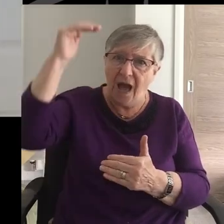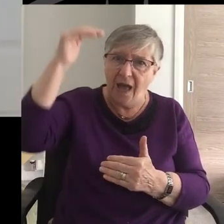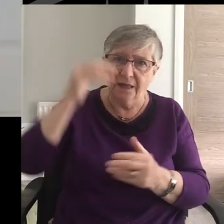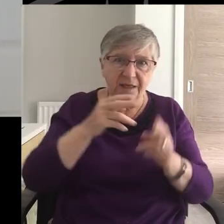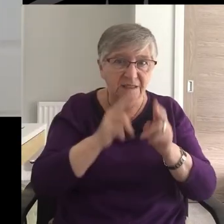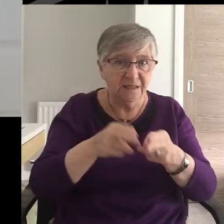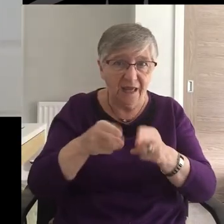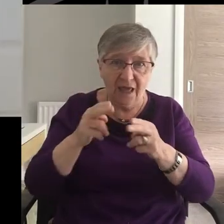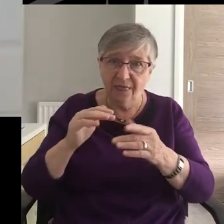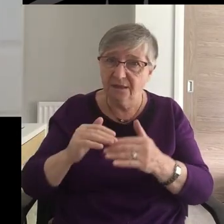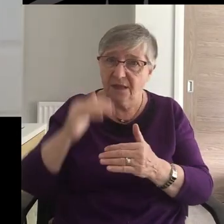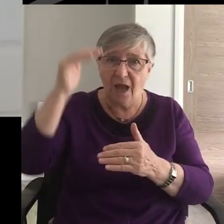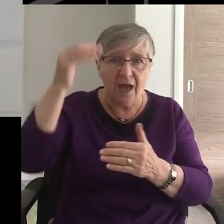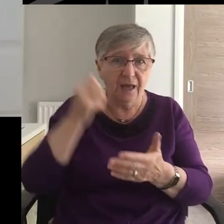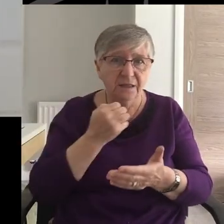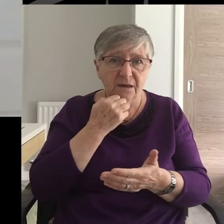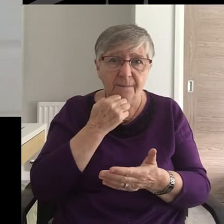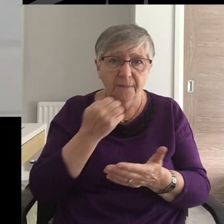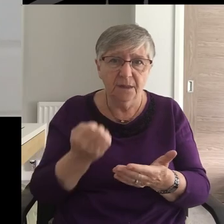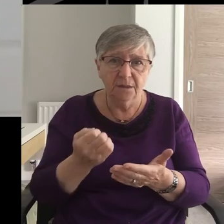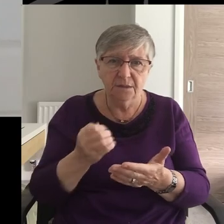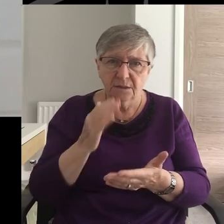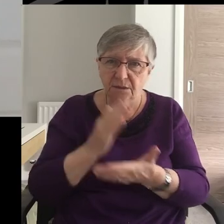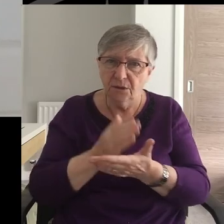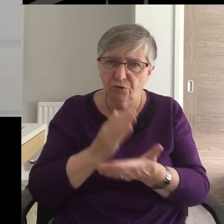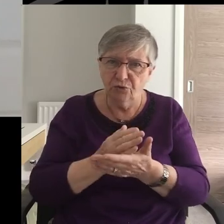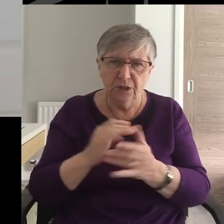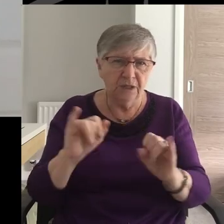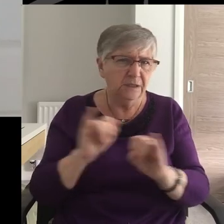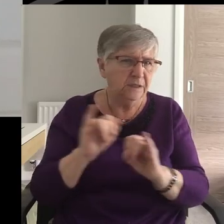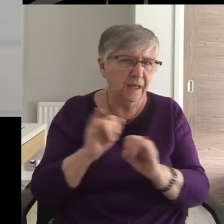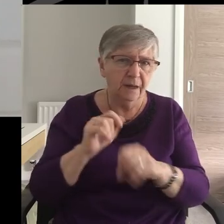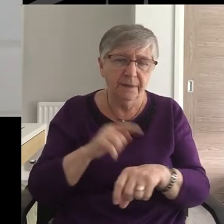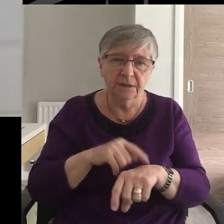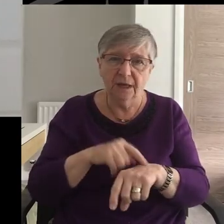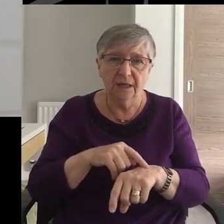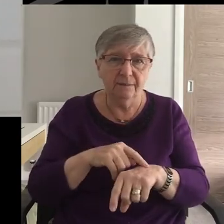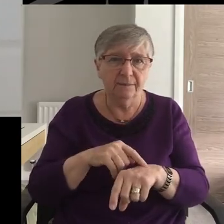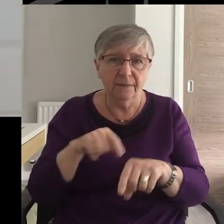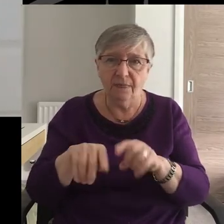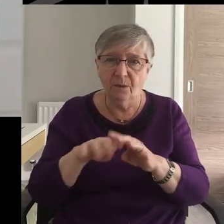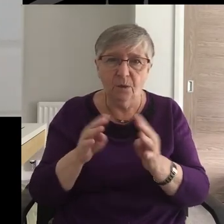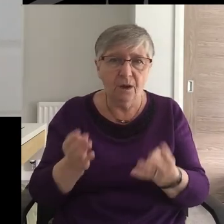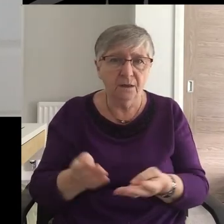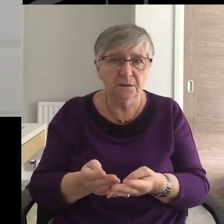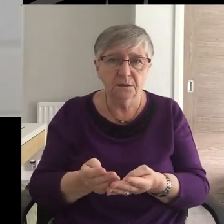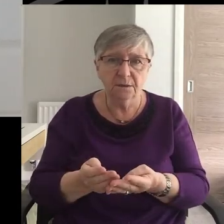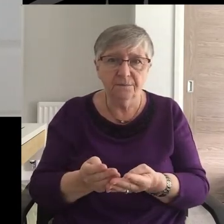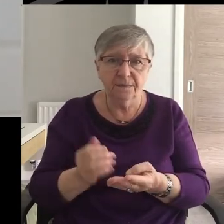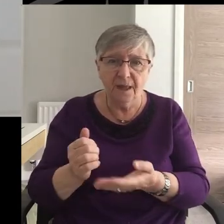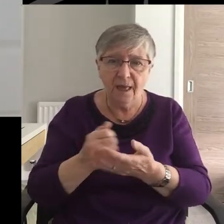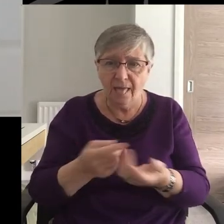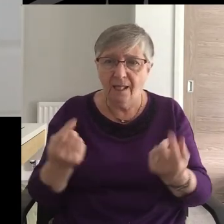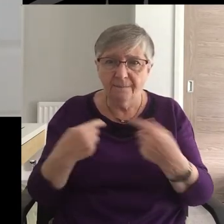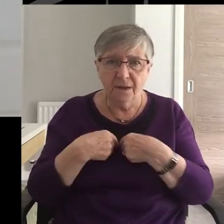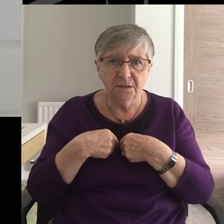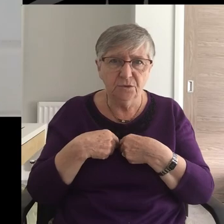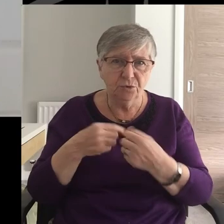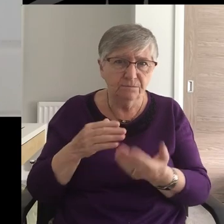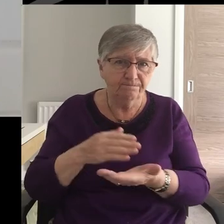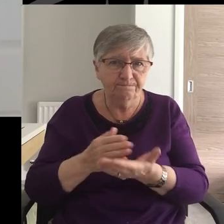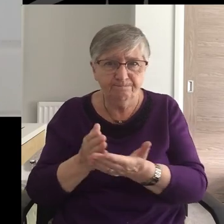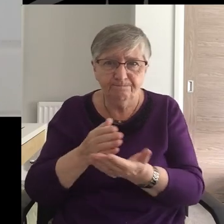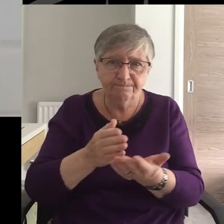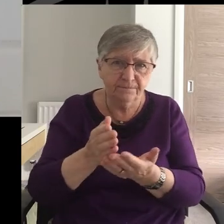high It really has been a terrible time Lord Help us to see our way through it